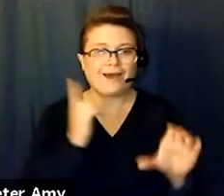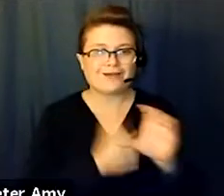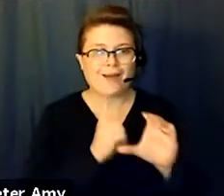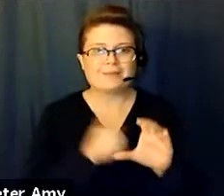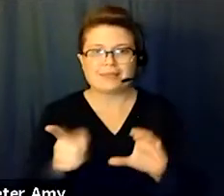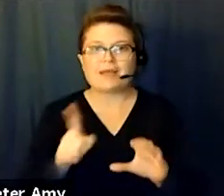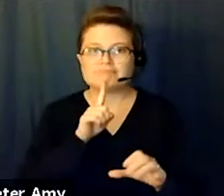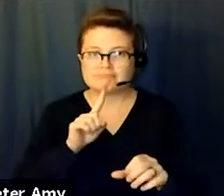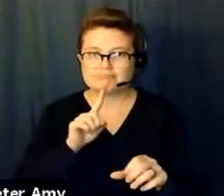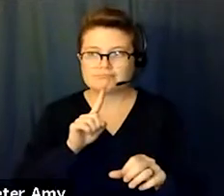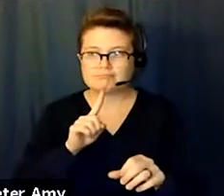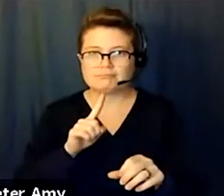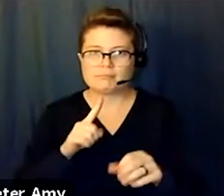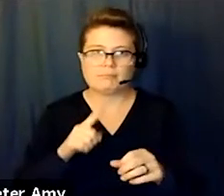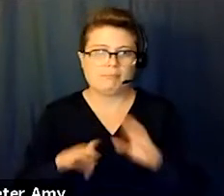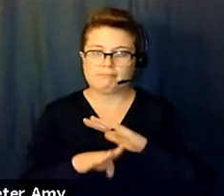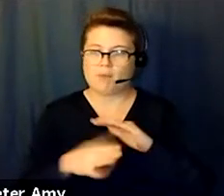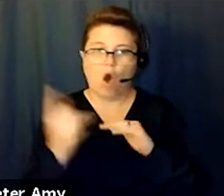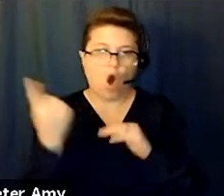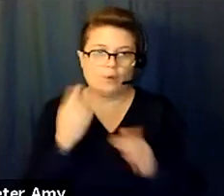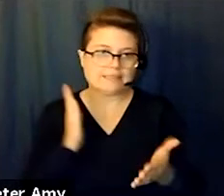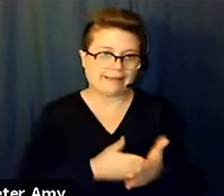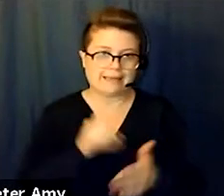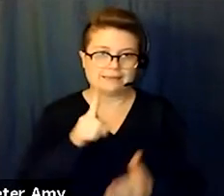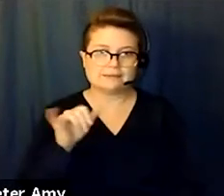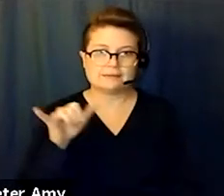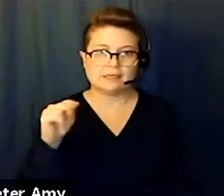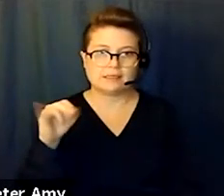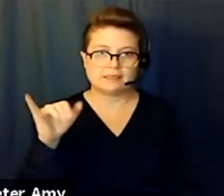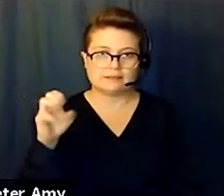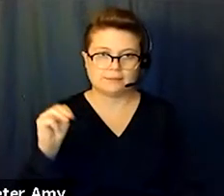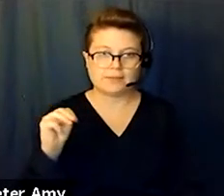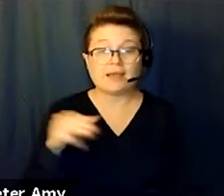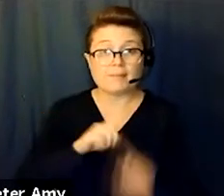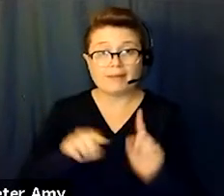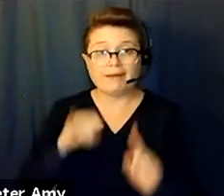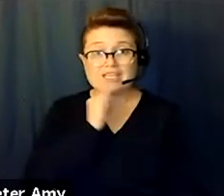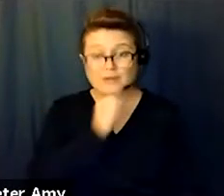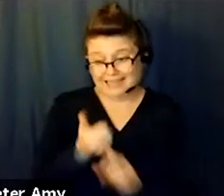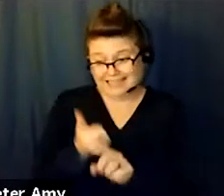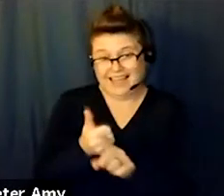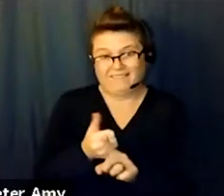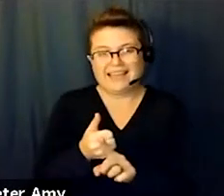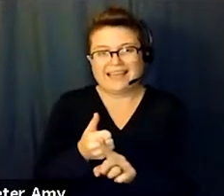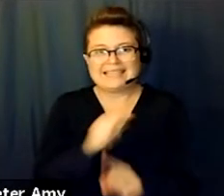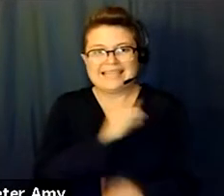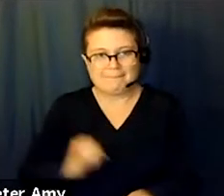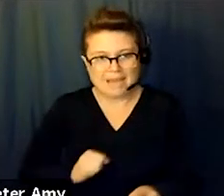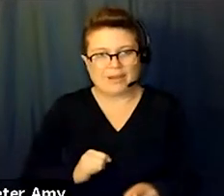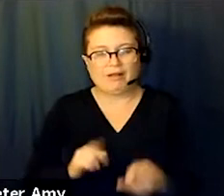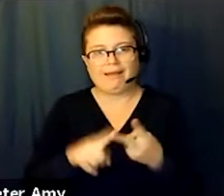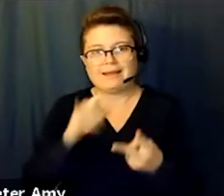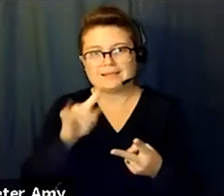against imperialism and Zionism, and which the State of Israel is an imperialist Zionist project. And the World Anti-Communist League